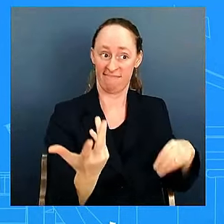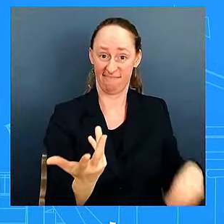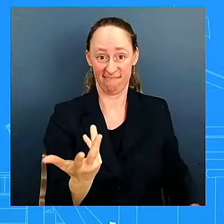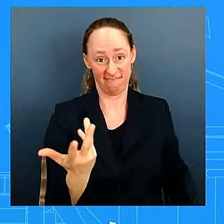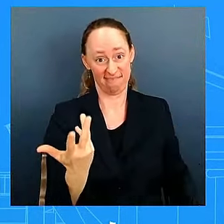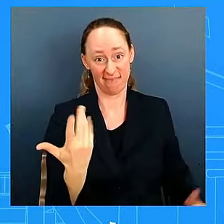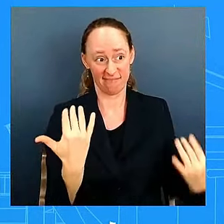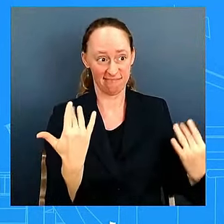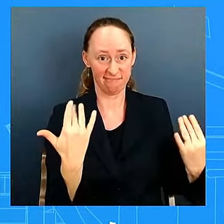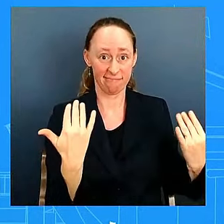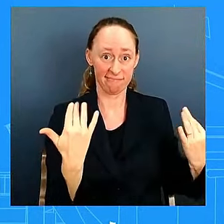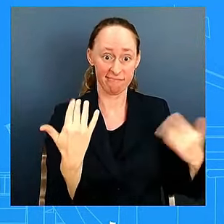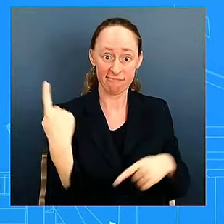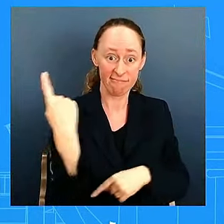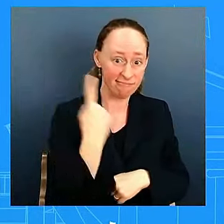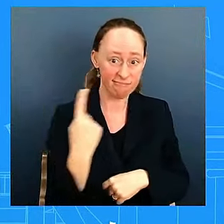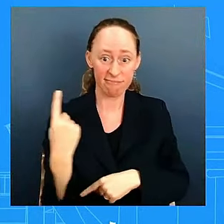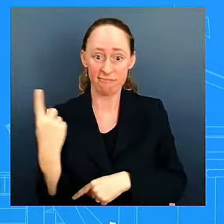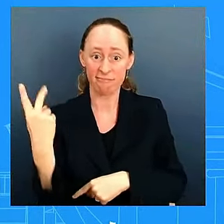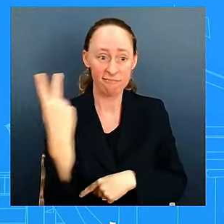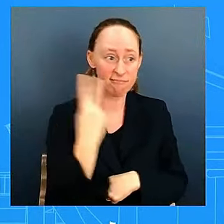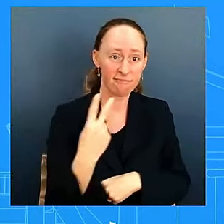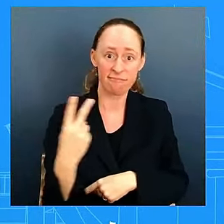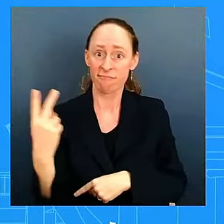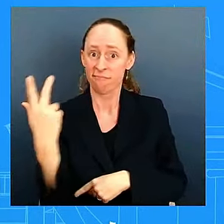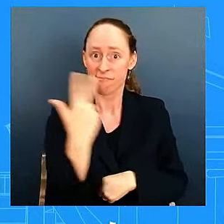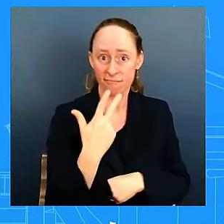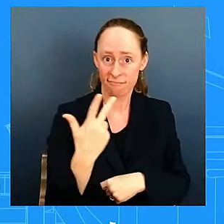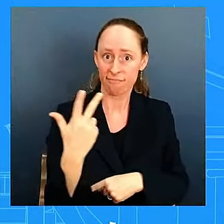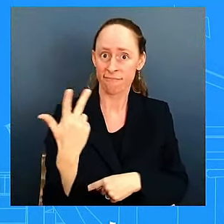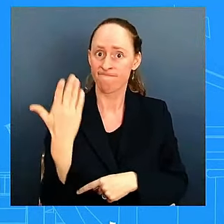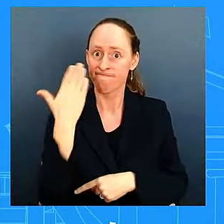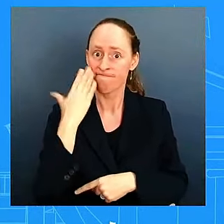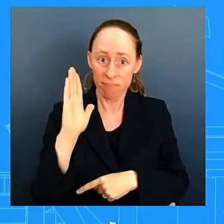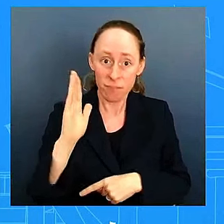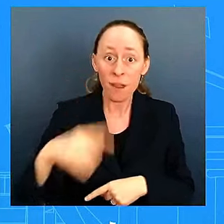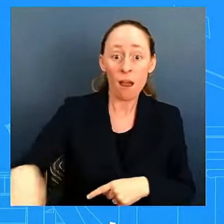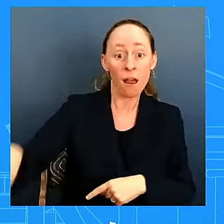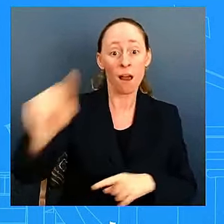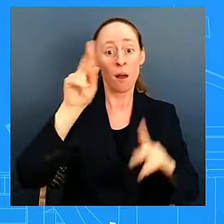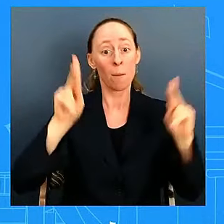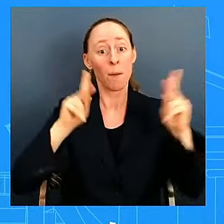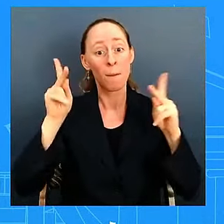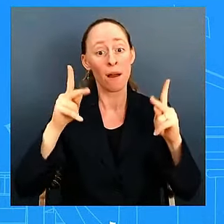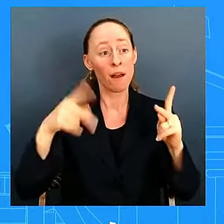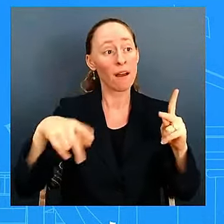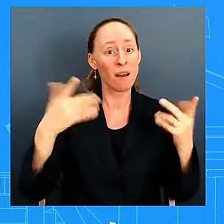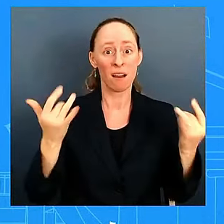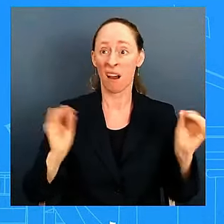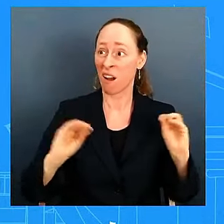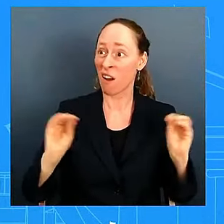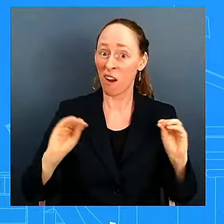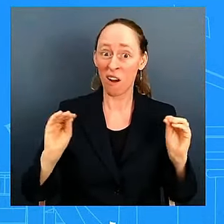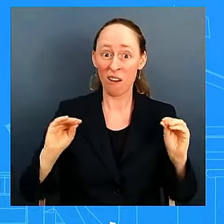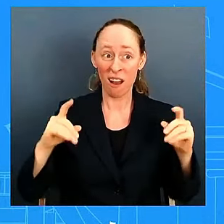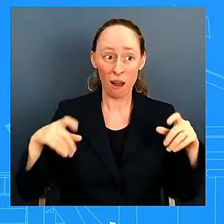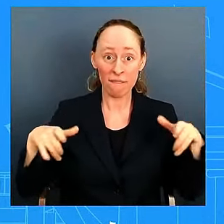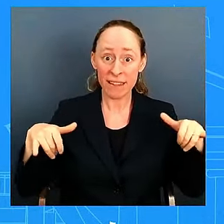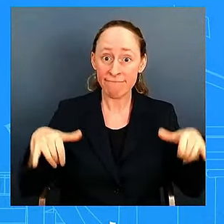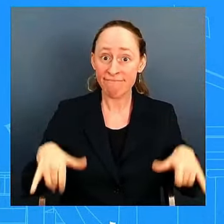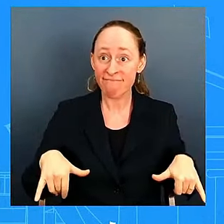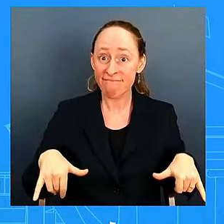need and this is really for people listening you may need to make alternative arrangements to get to a shelter where you can be safe and get access to